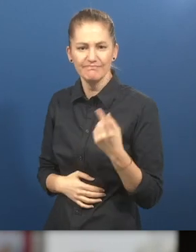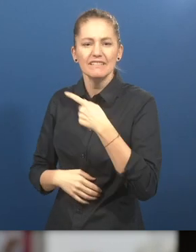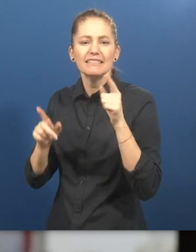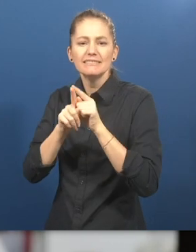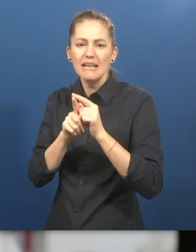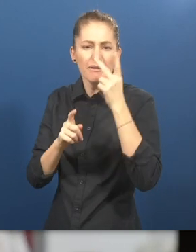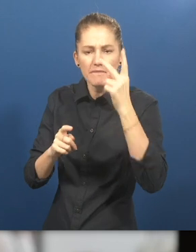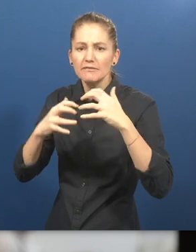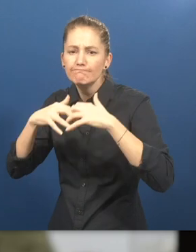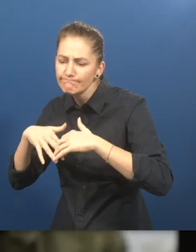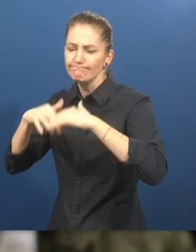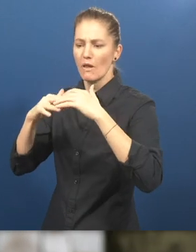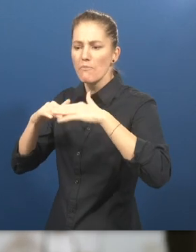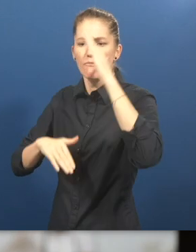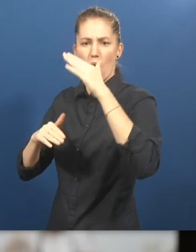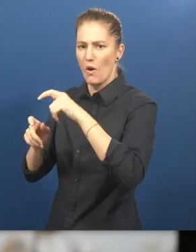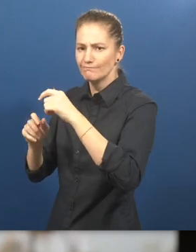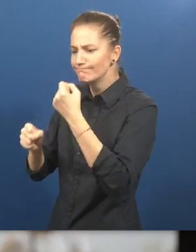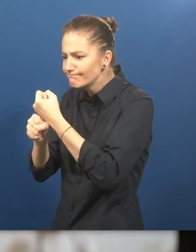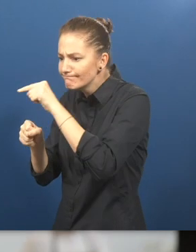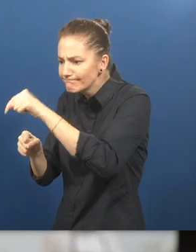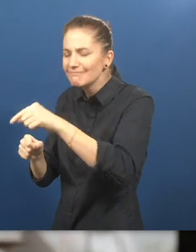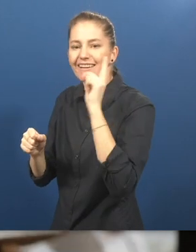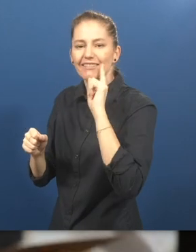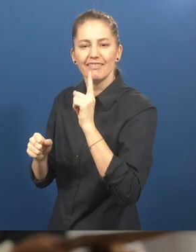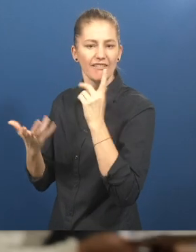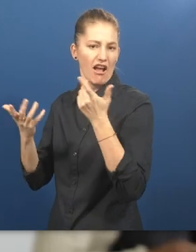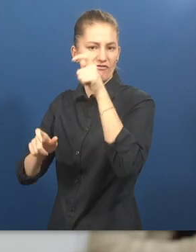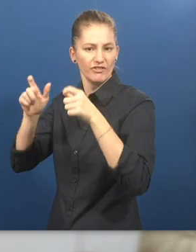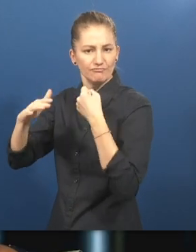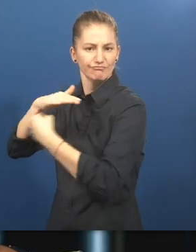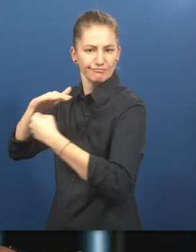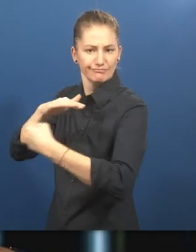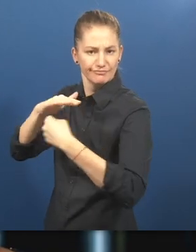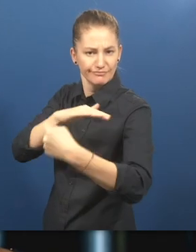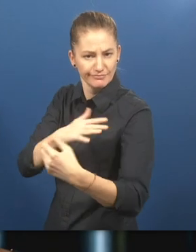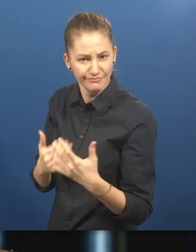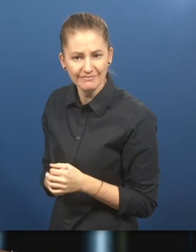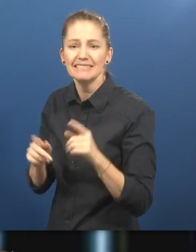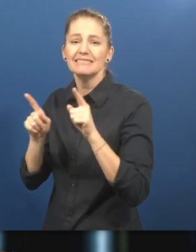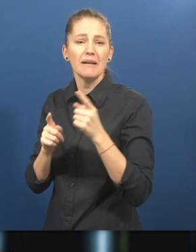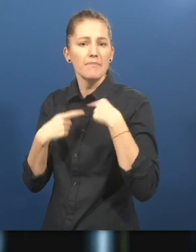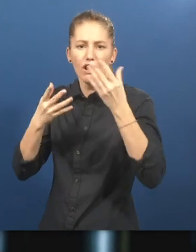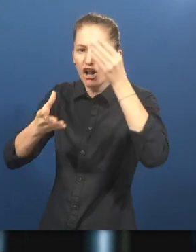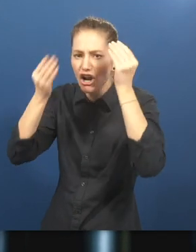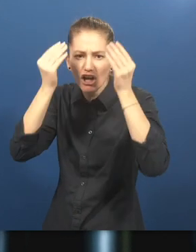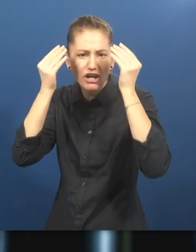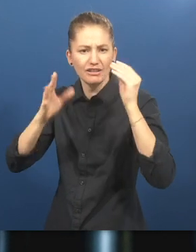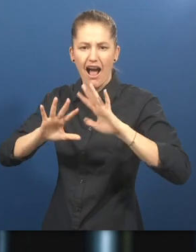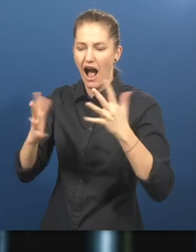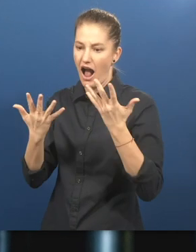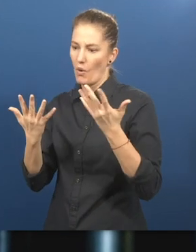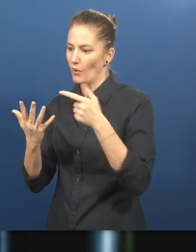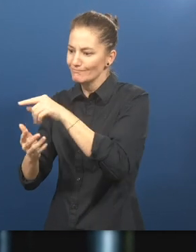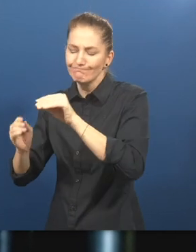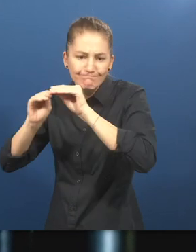some deaf people, but we've learned our biggest impact is creating awareness around the social issues facing the deaf community and creating role